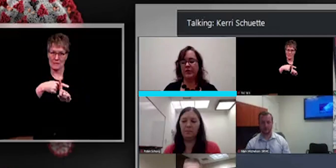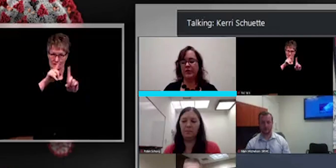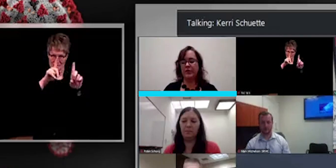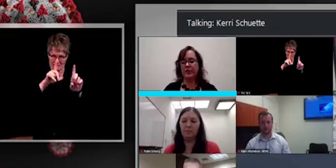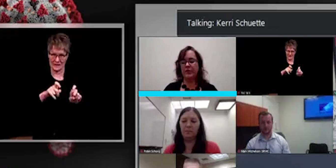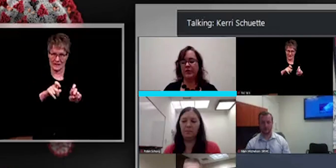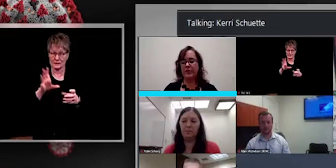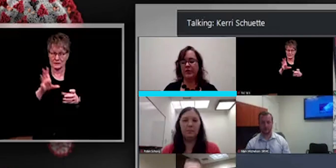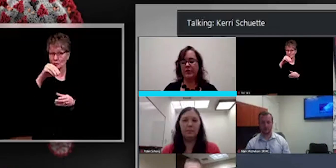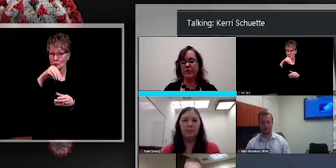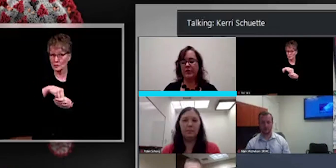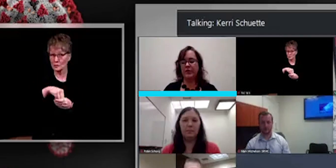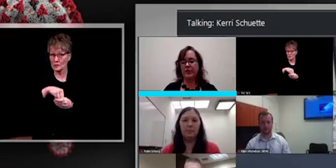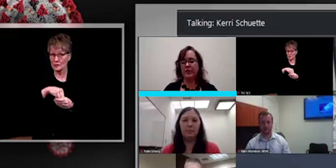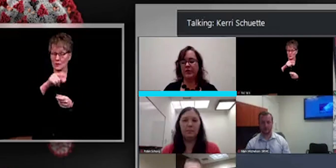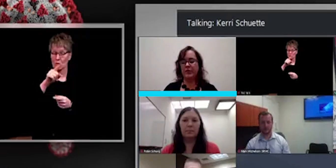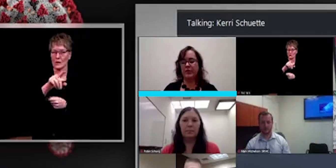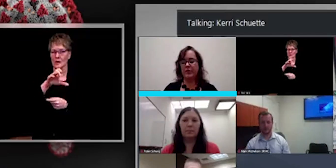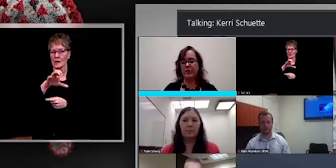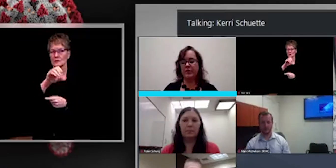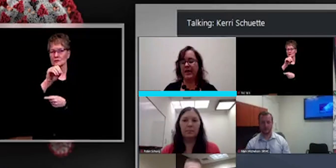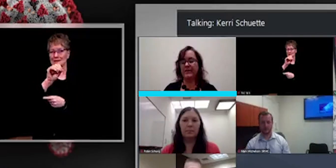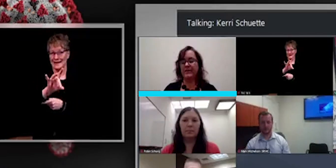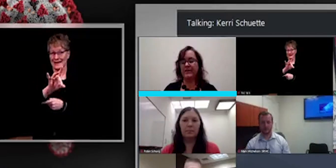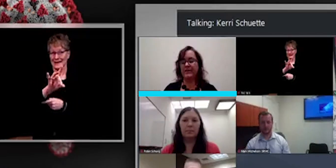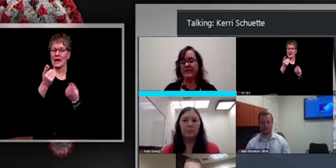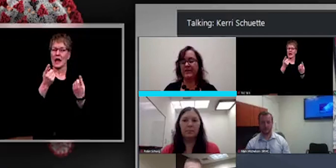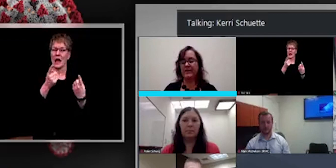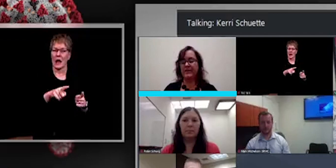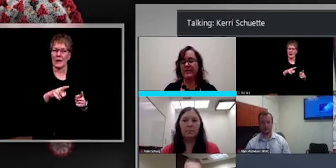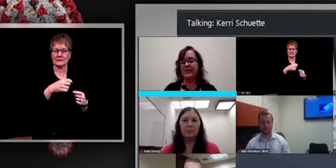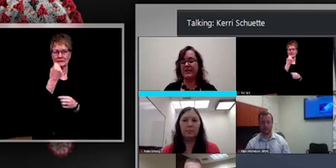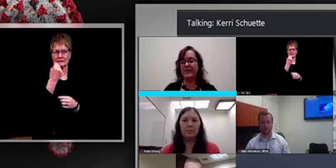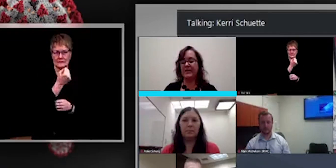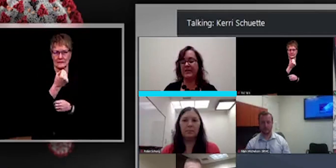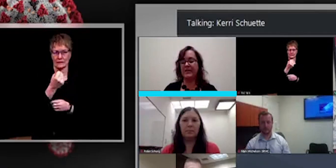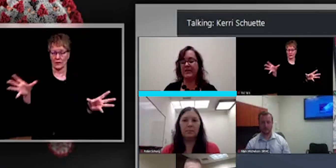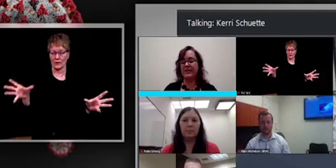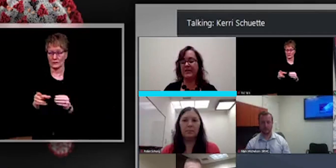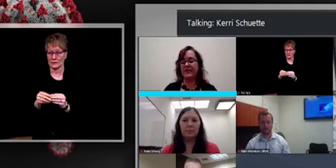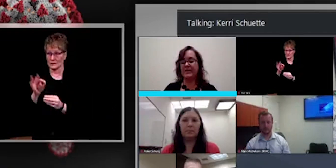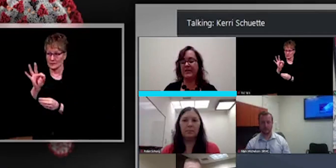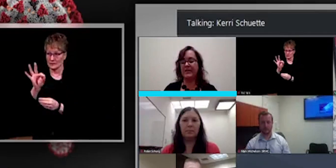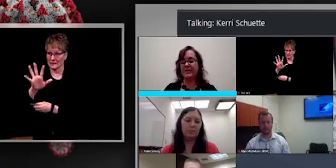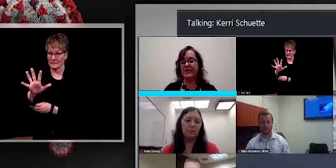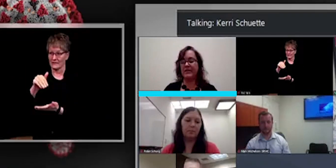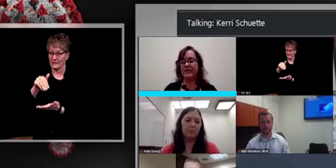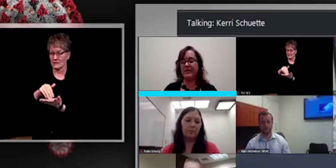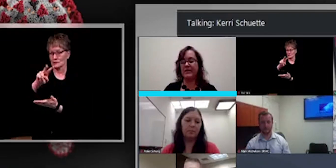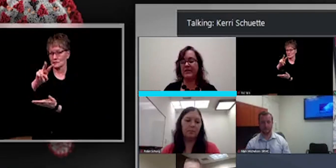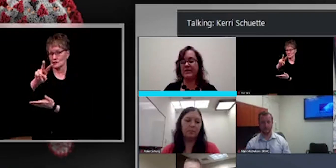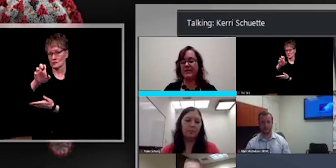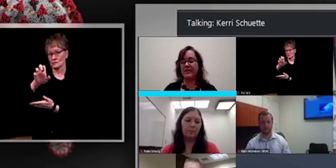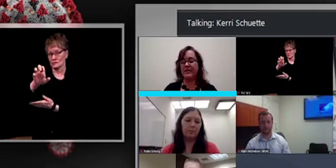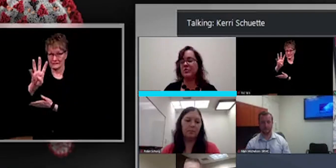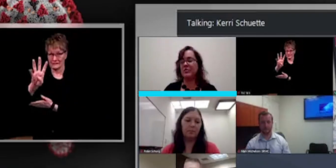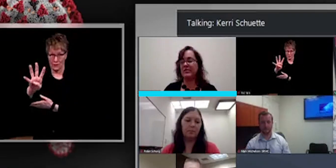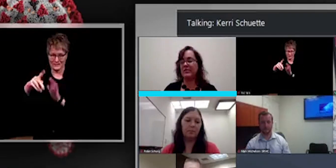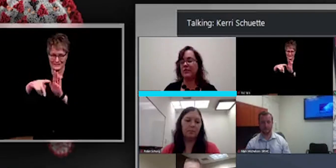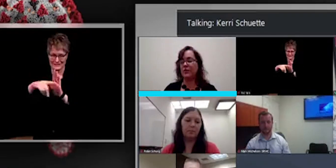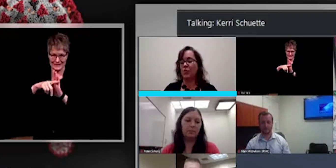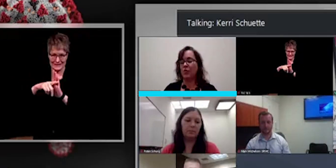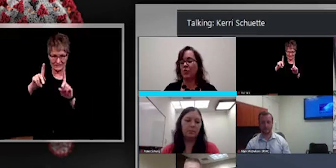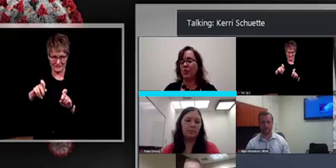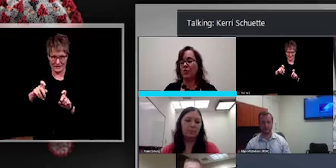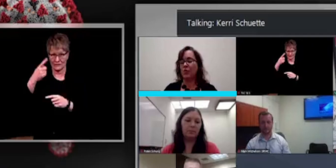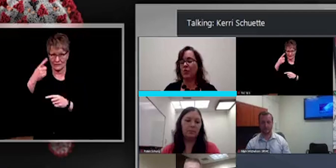including 108 from Saturday. We've done 95,264 negative tests for a total of 102